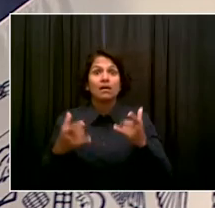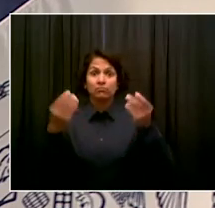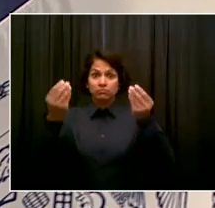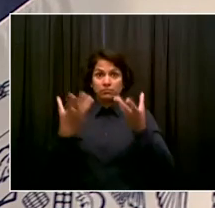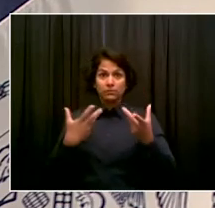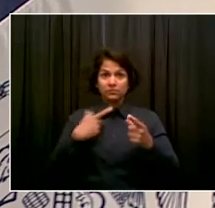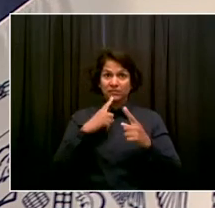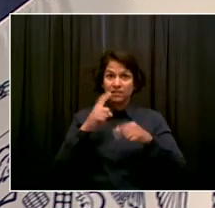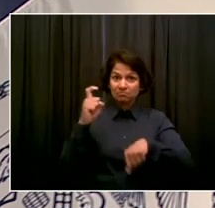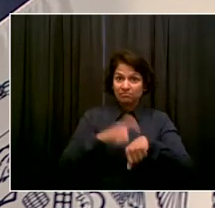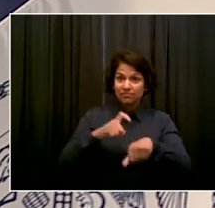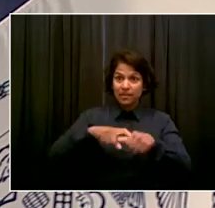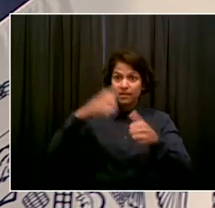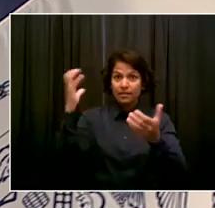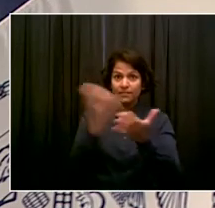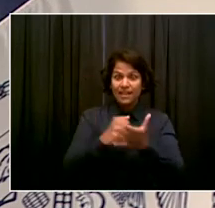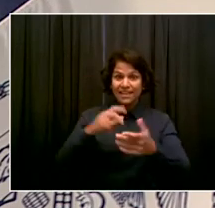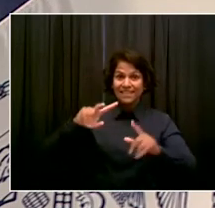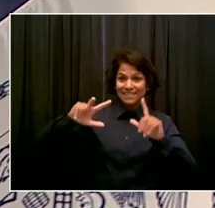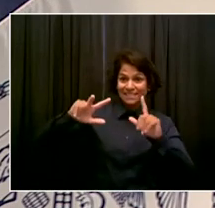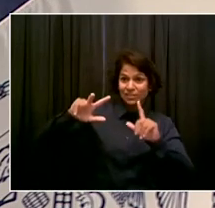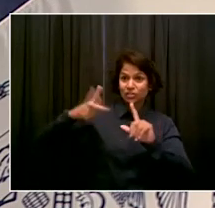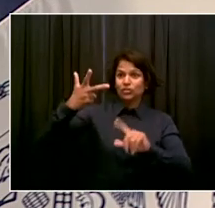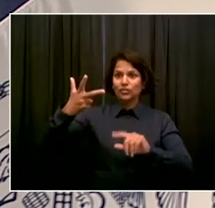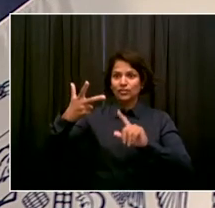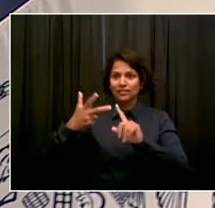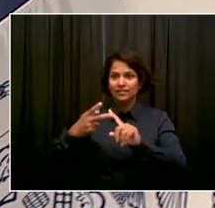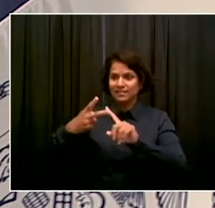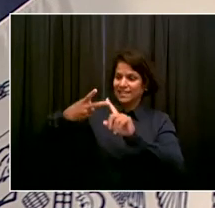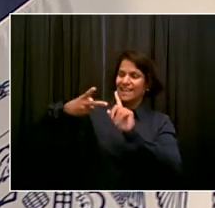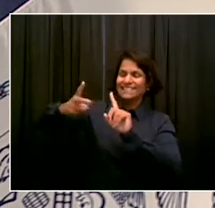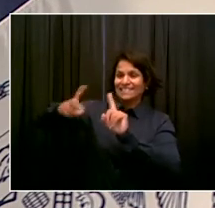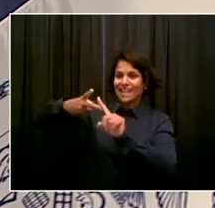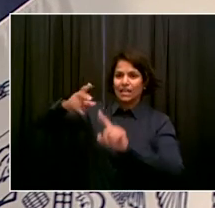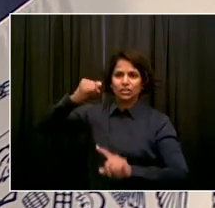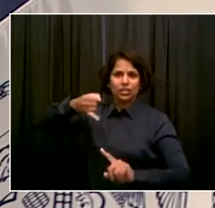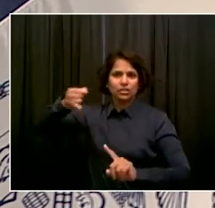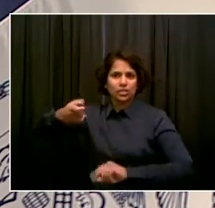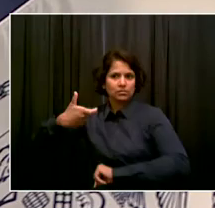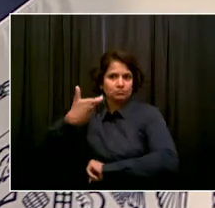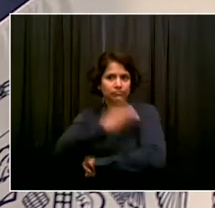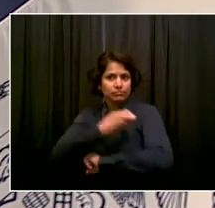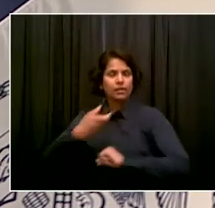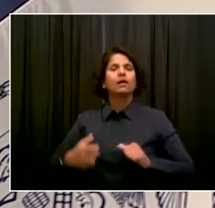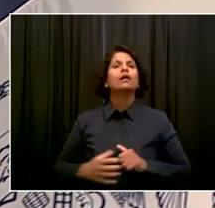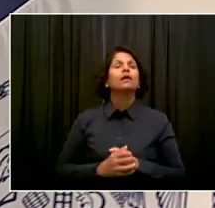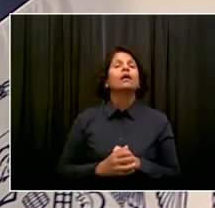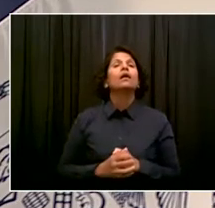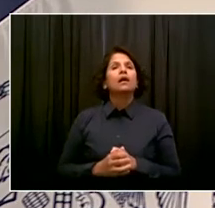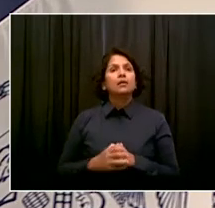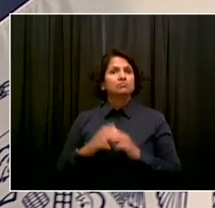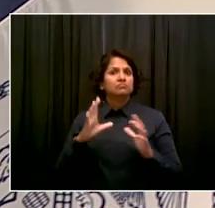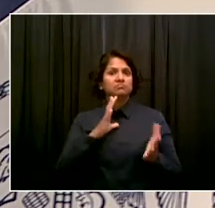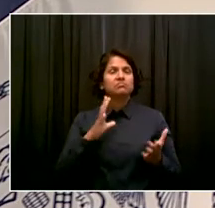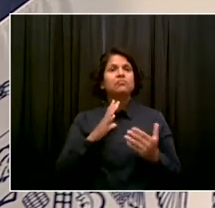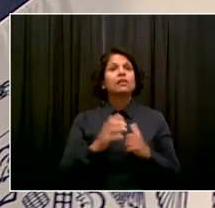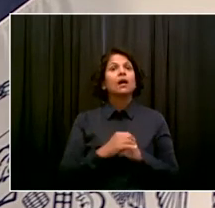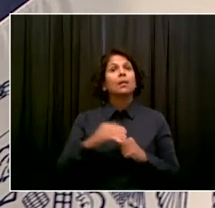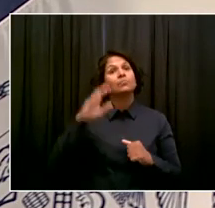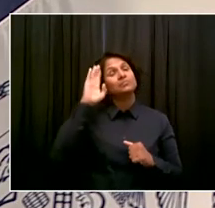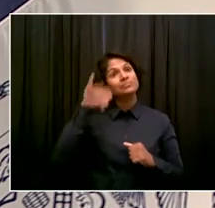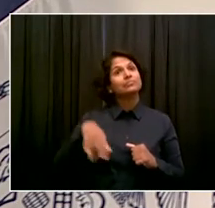as with everything, if we're introducing any new piece to the equation, we want to make sure that those who need it most get it first.